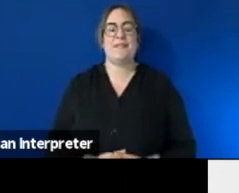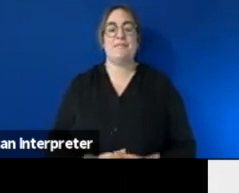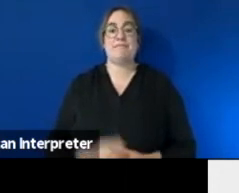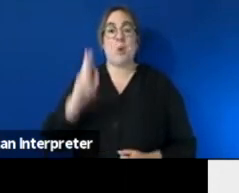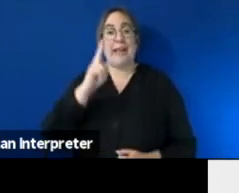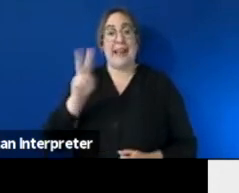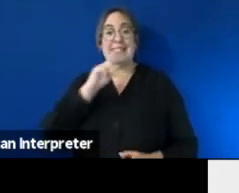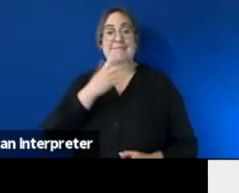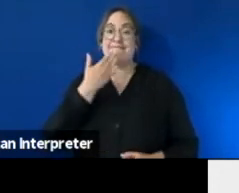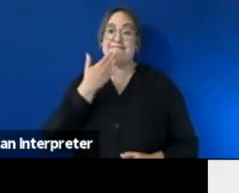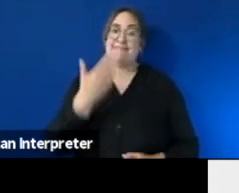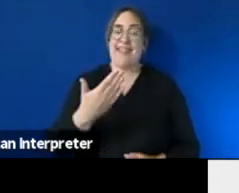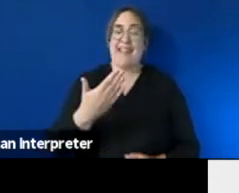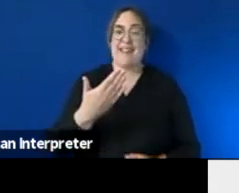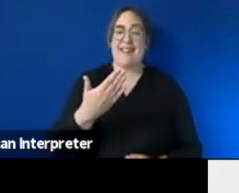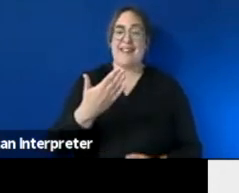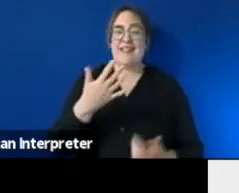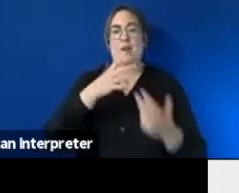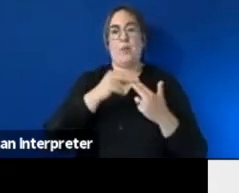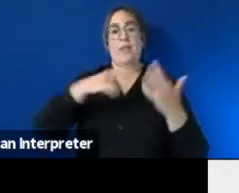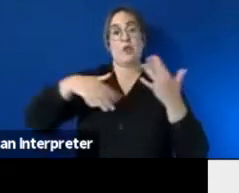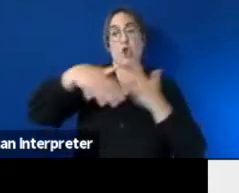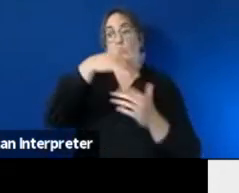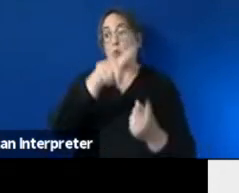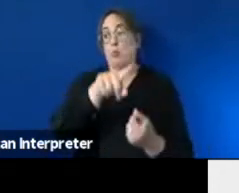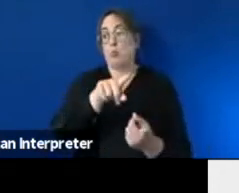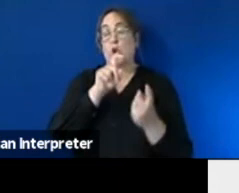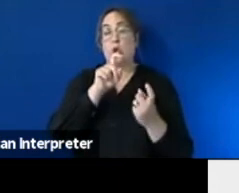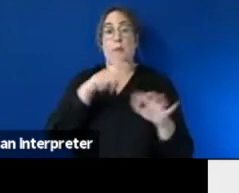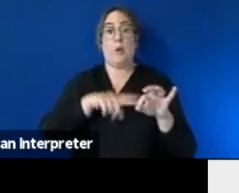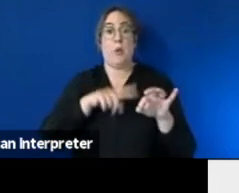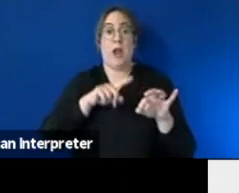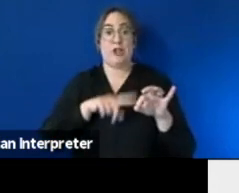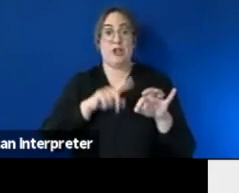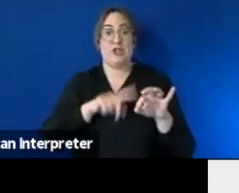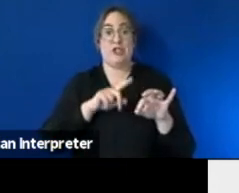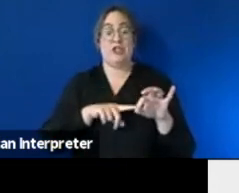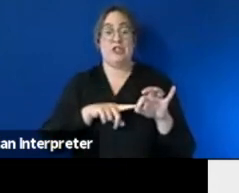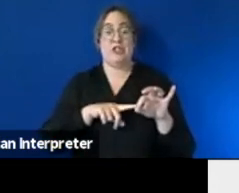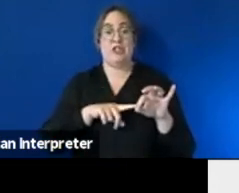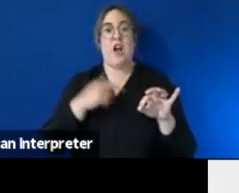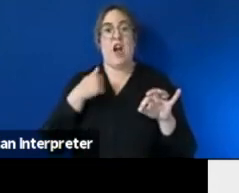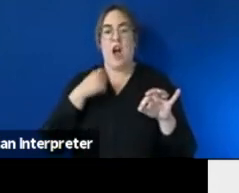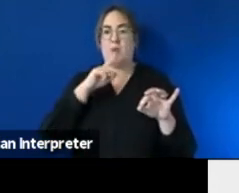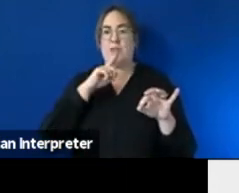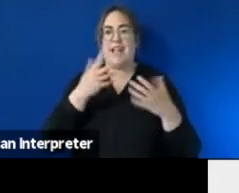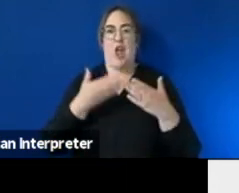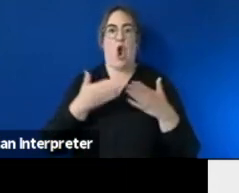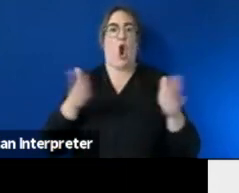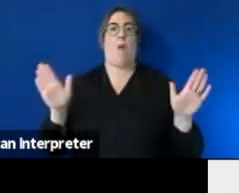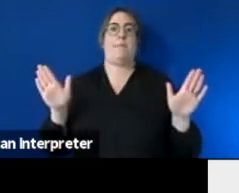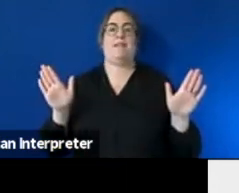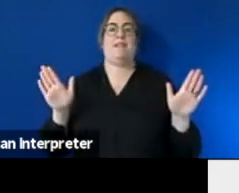again thank you very much the question about social procurement just before we go um i actually would throw that open um to